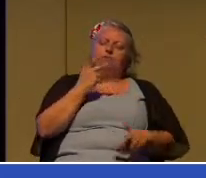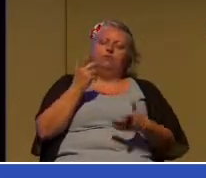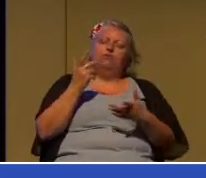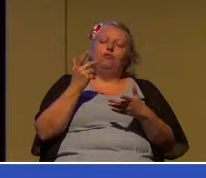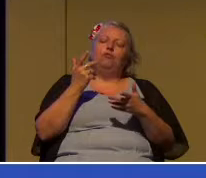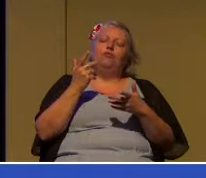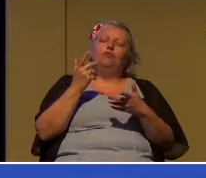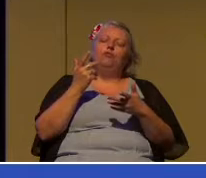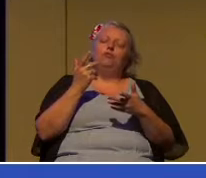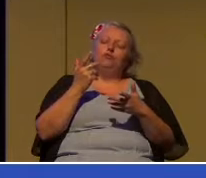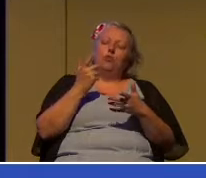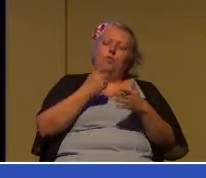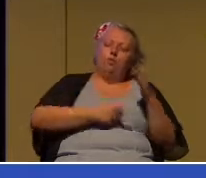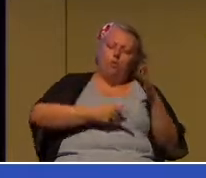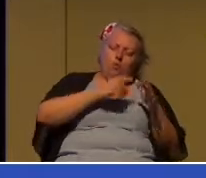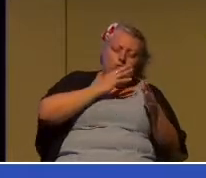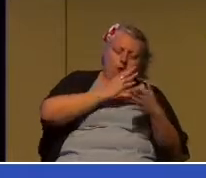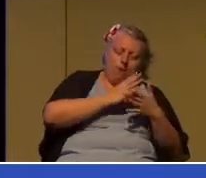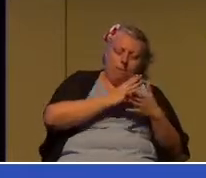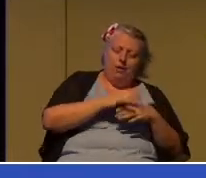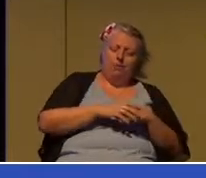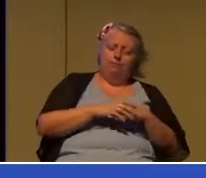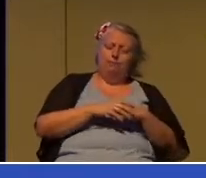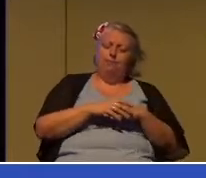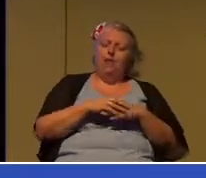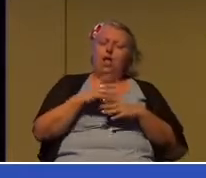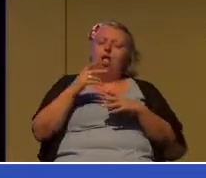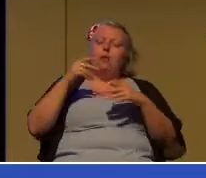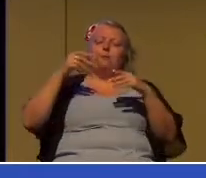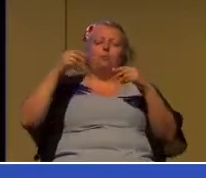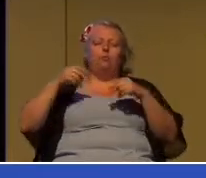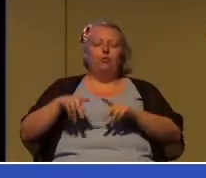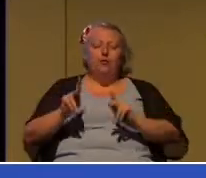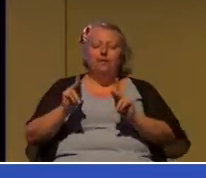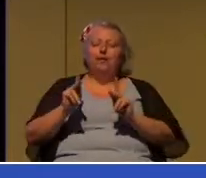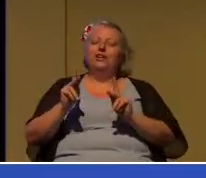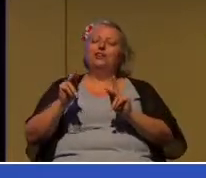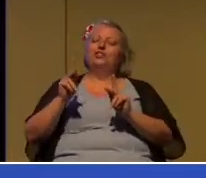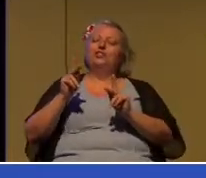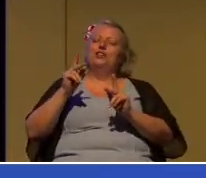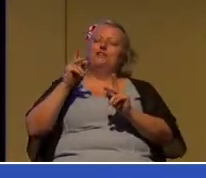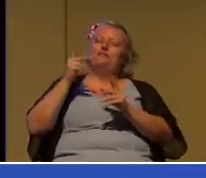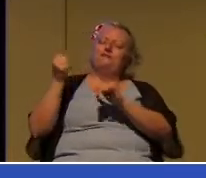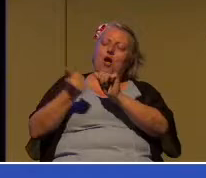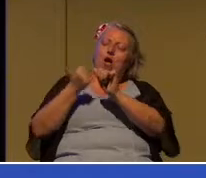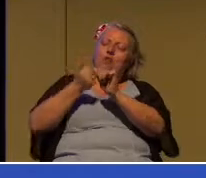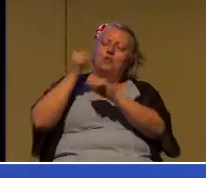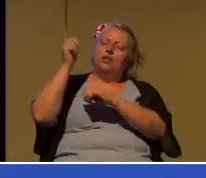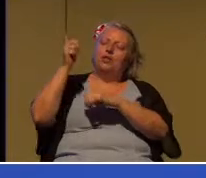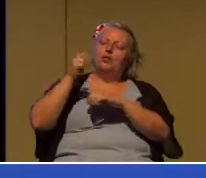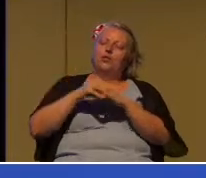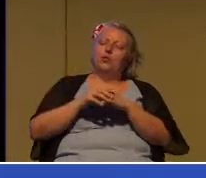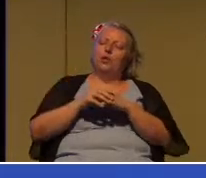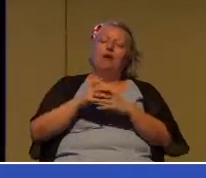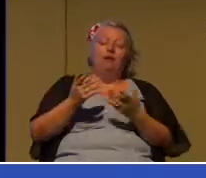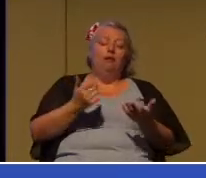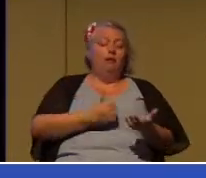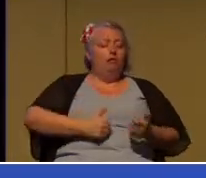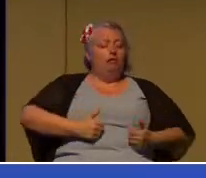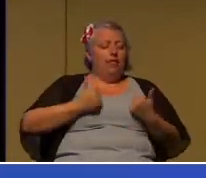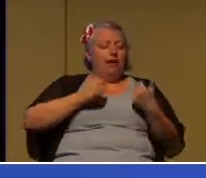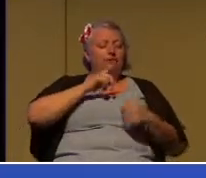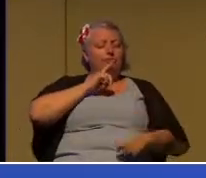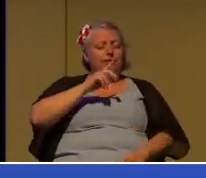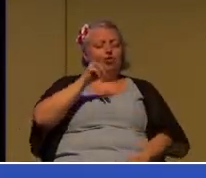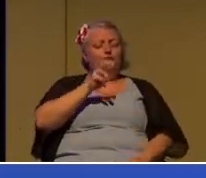and how life is a journey. And that in that journey, sometimes we leave behind things